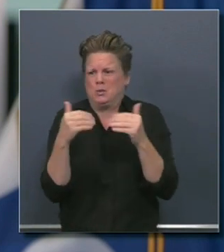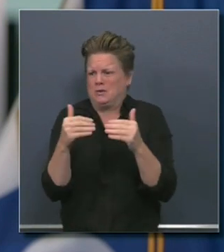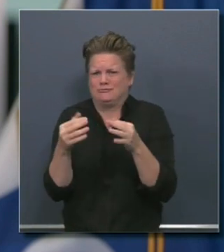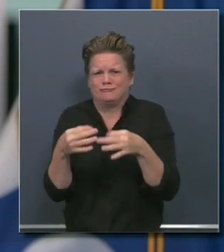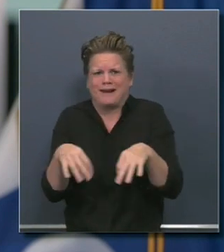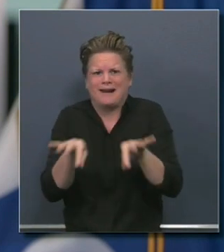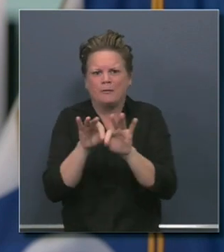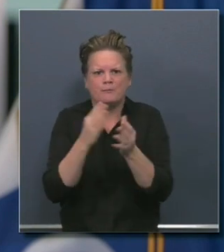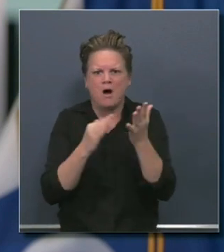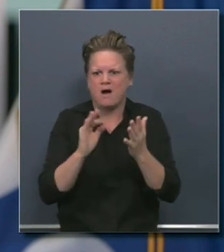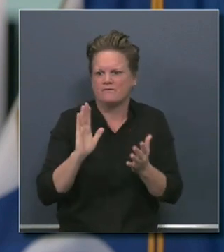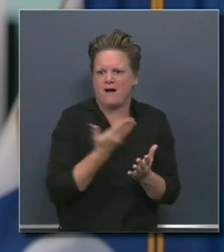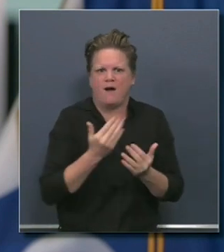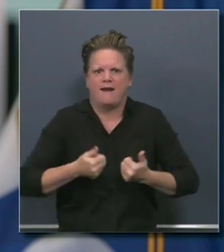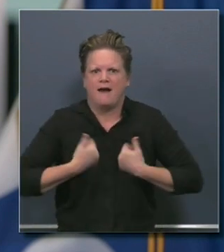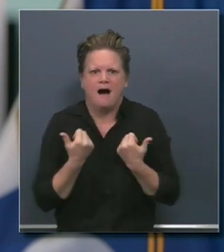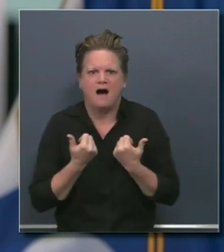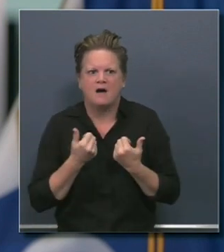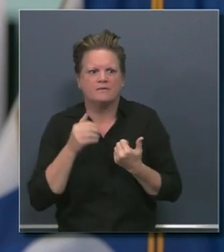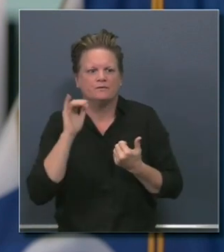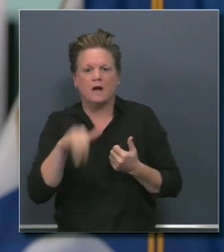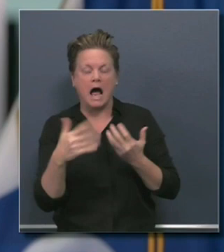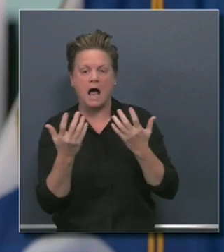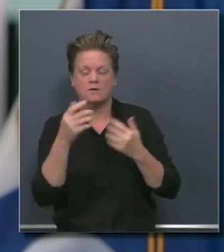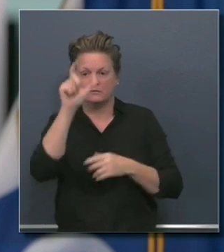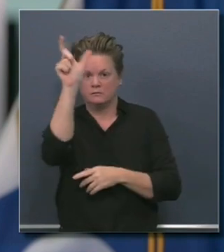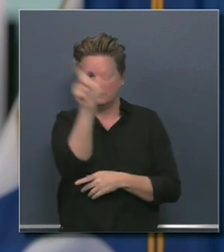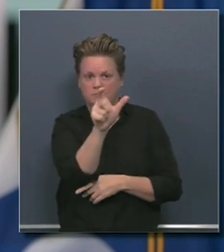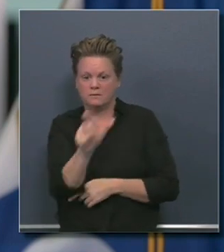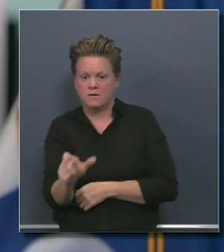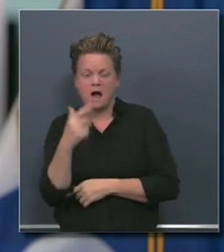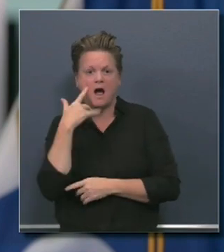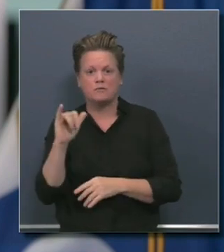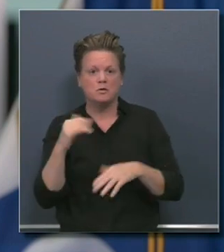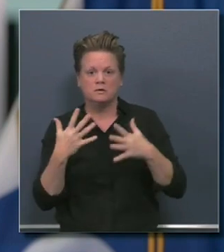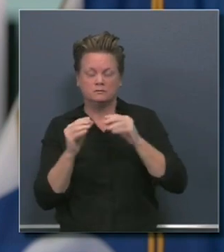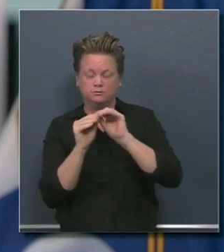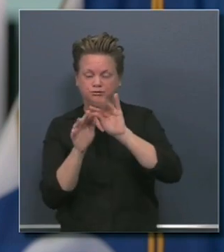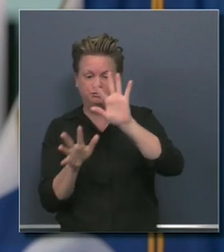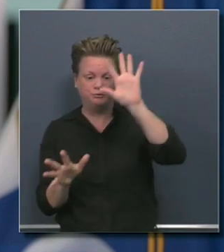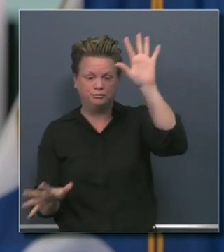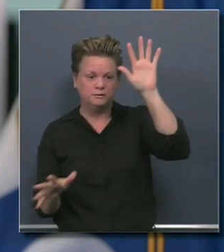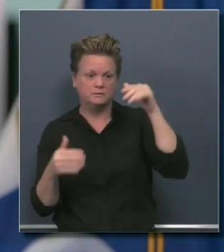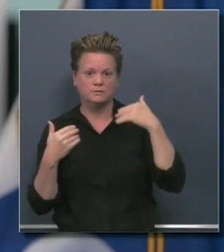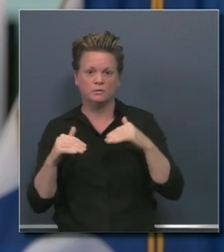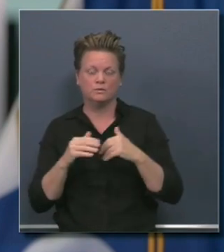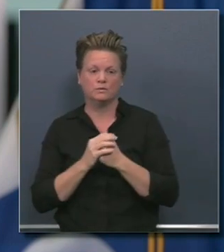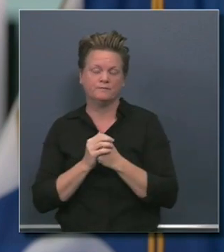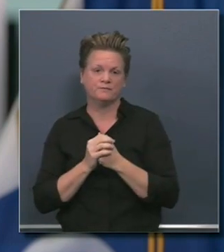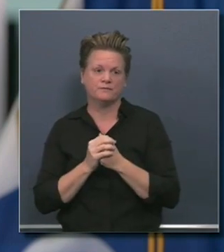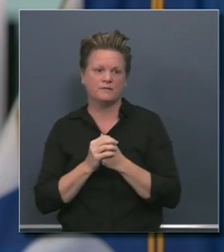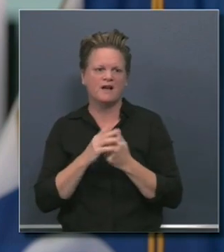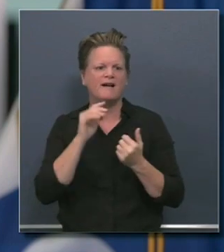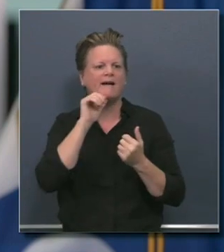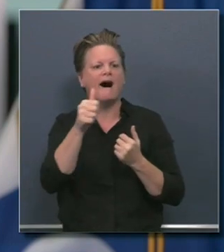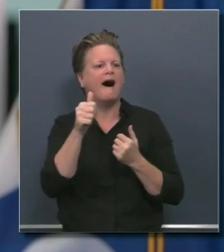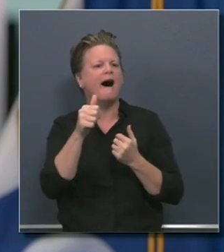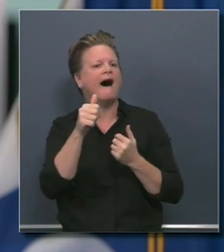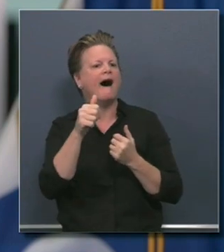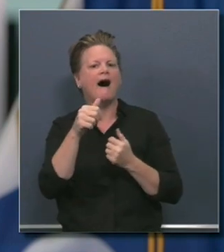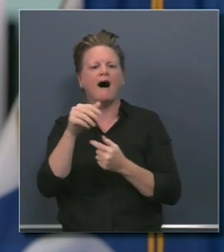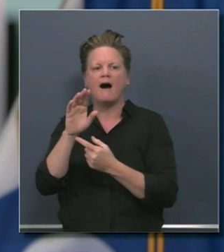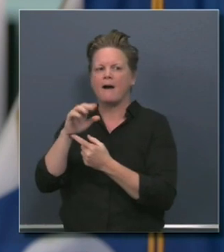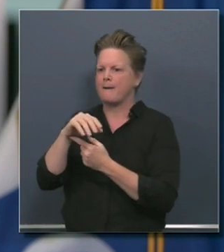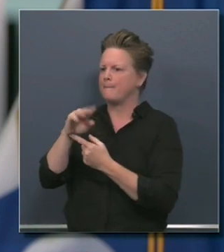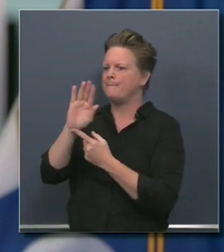counties to support their public health systems. It's not just states asking for bailout, quite the contrary. It's